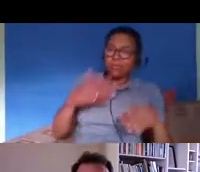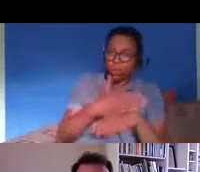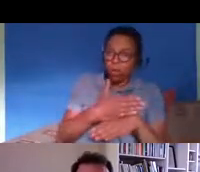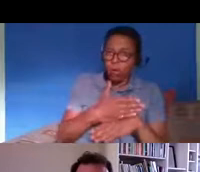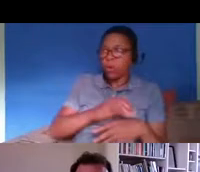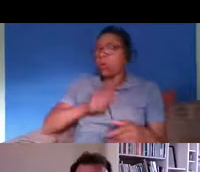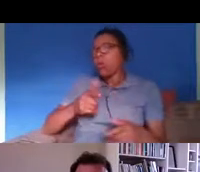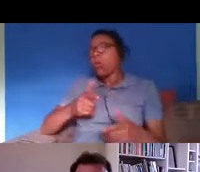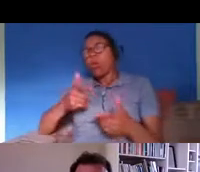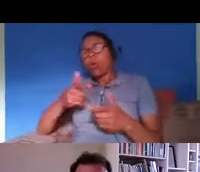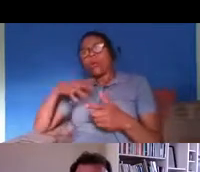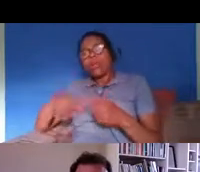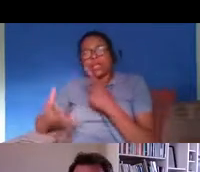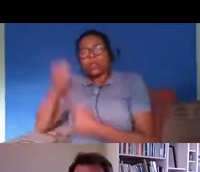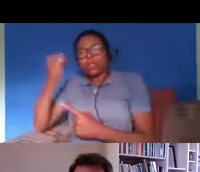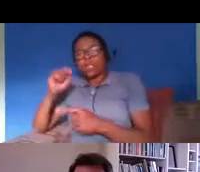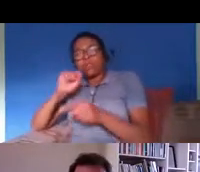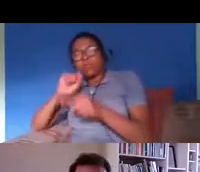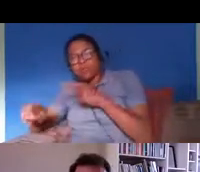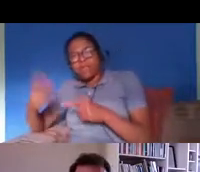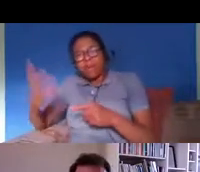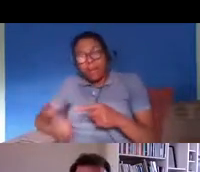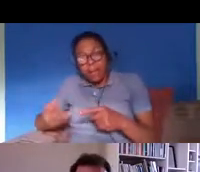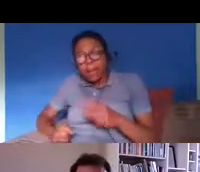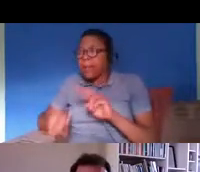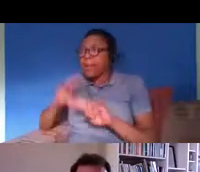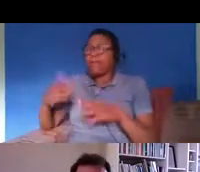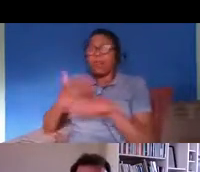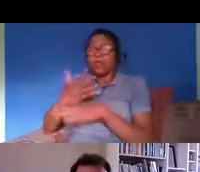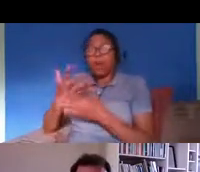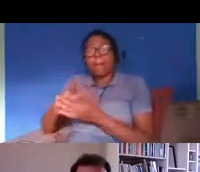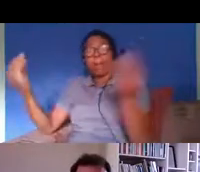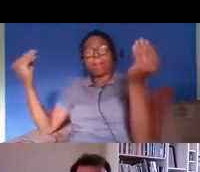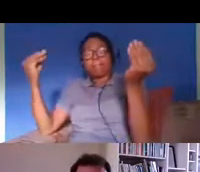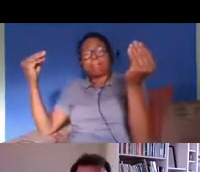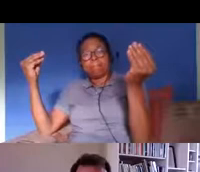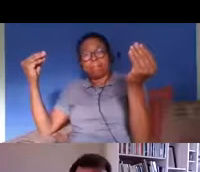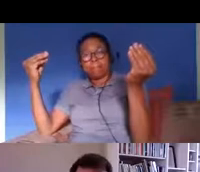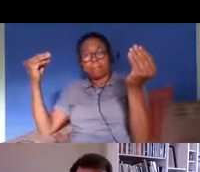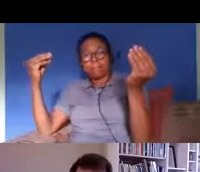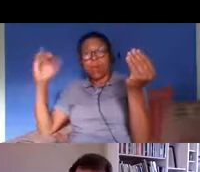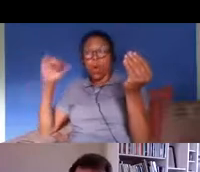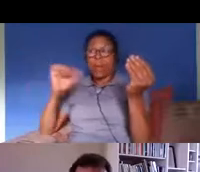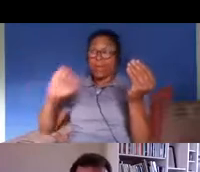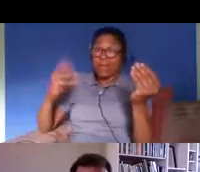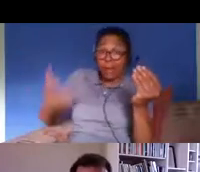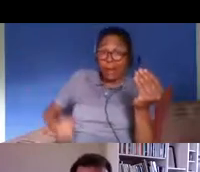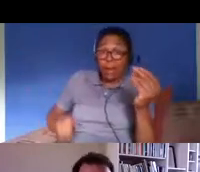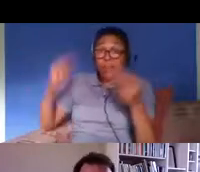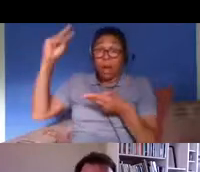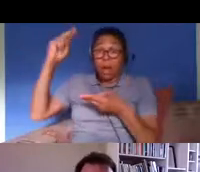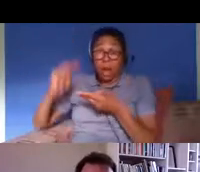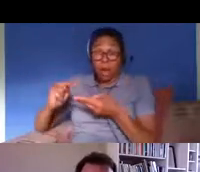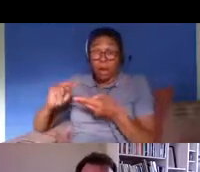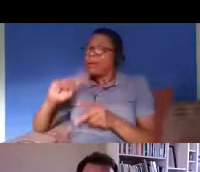achieving certain levels of income and if they lose their jobs if their income is reduced below a certain level below a certain threshold then they can't